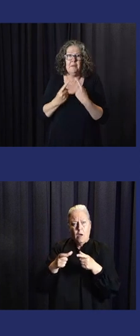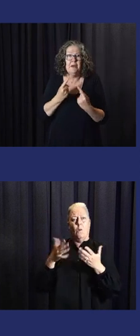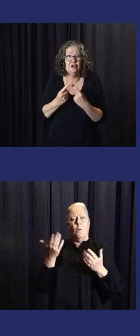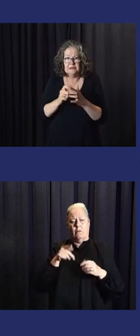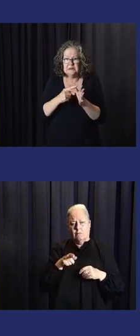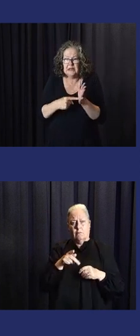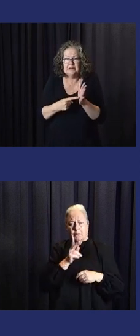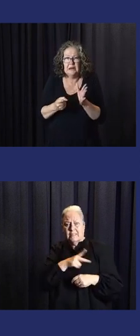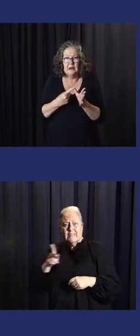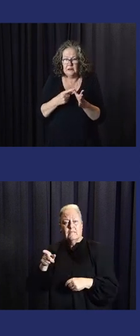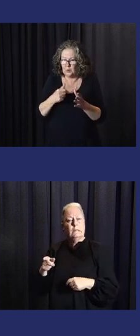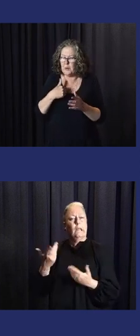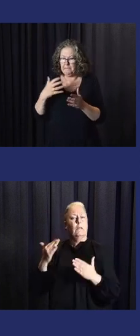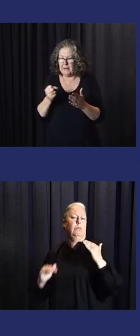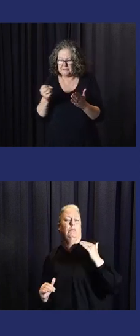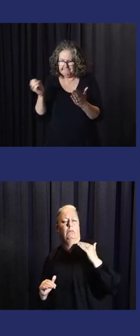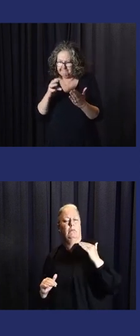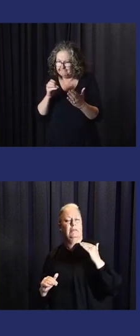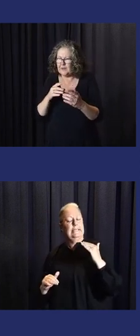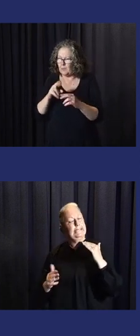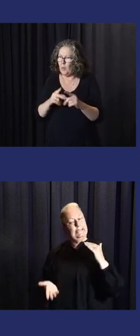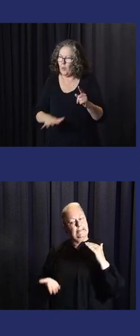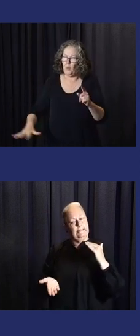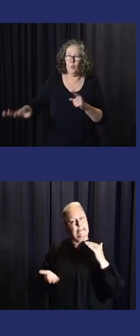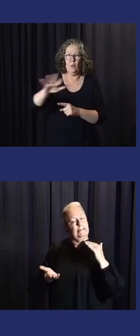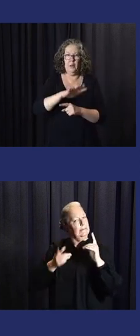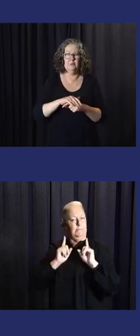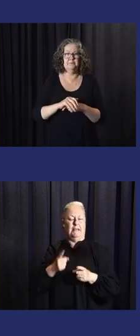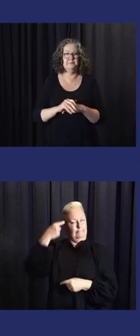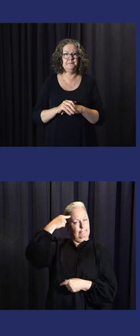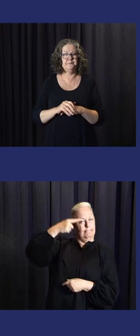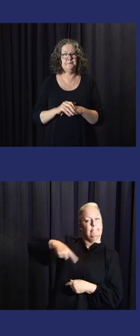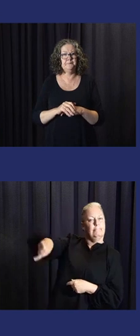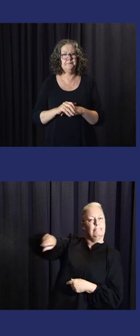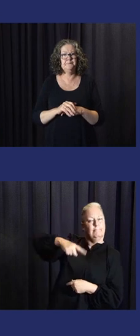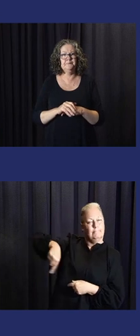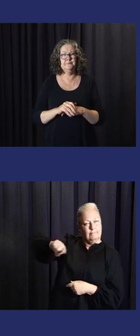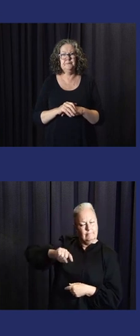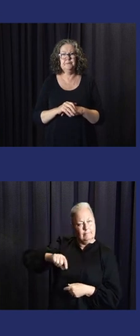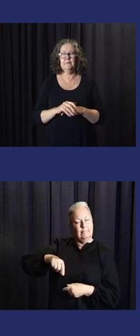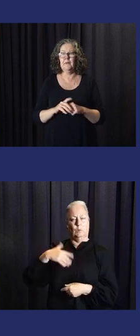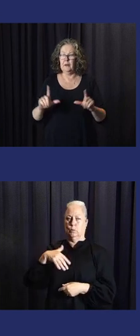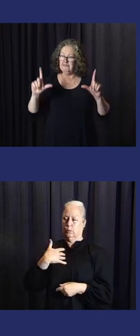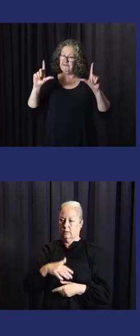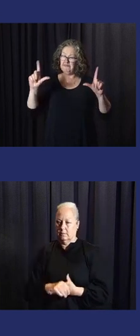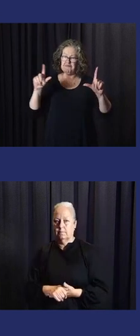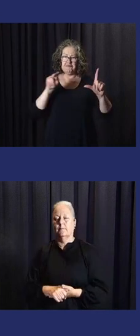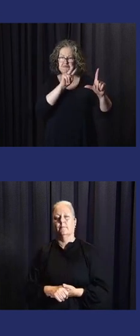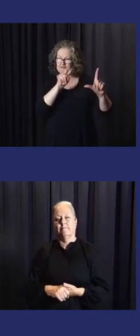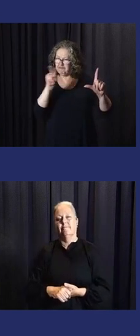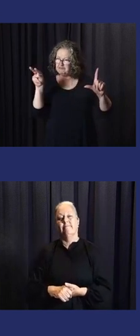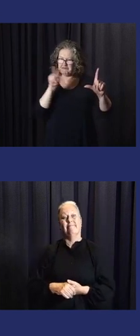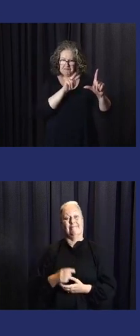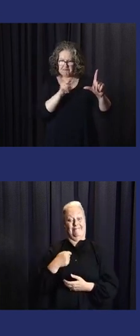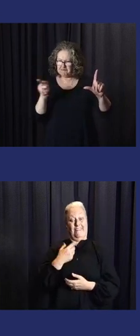at small island states in the Pacific, it's even worse. They don't have access to data. We've got to make sure that is fixed going into the years coming. And